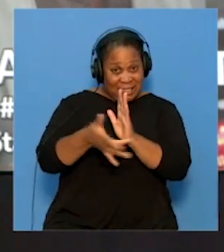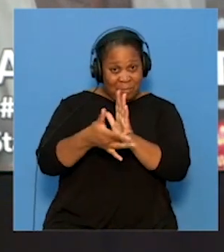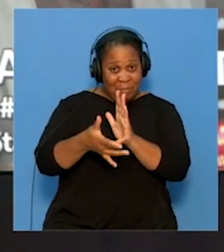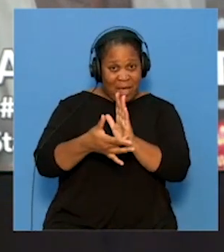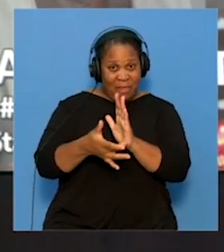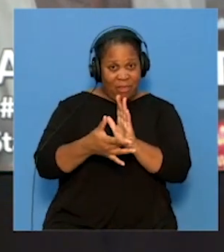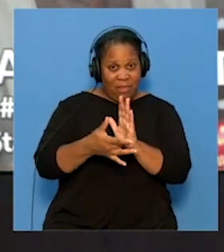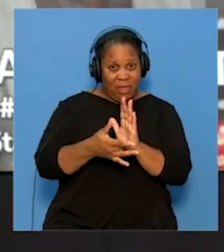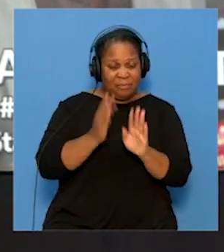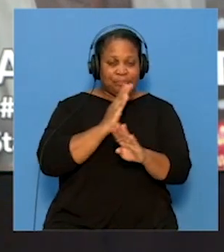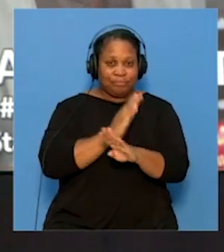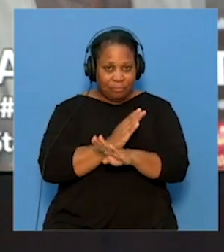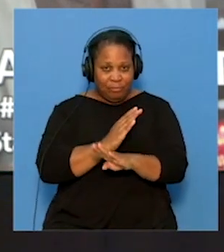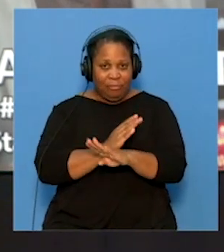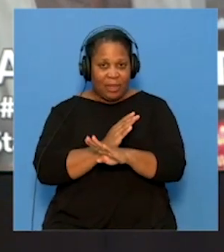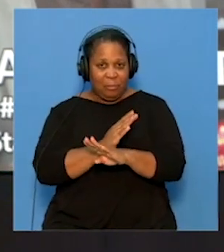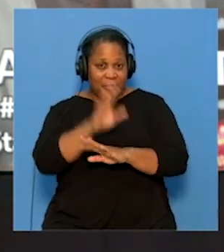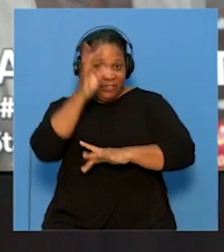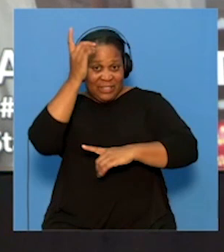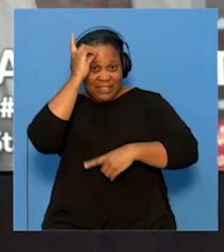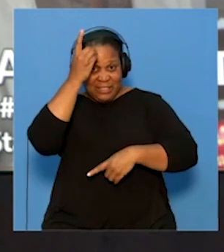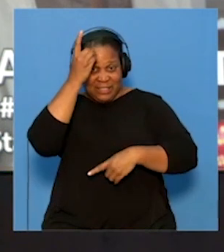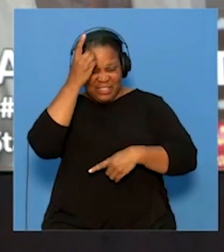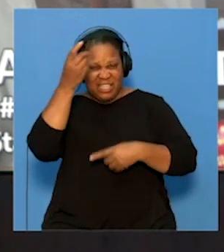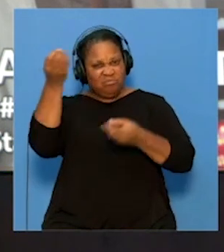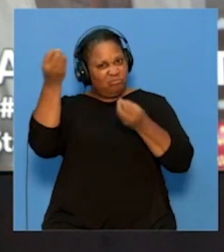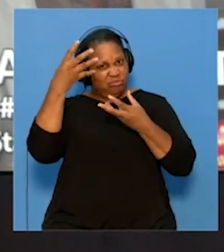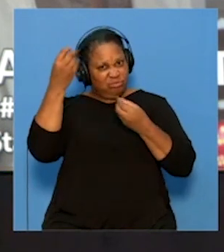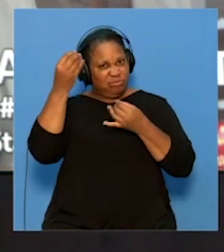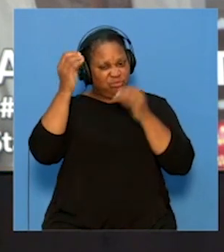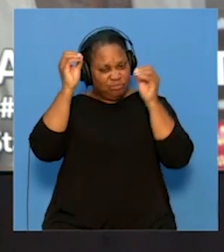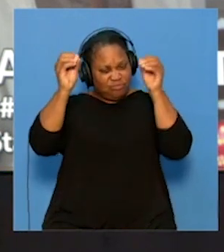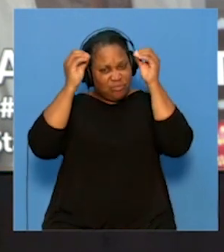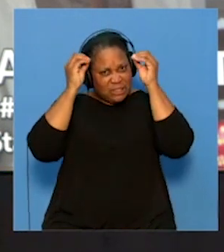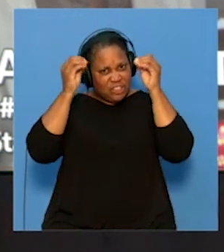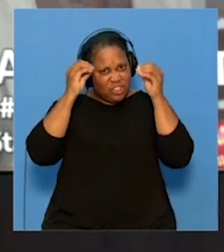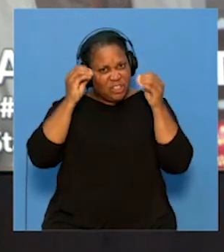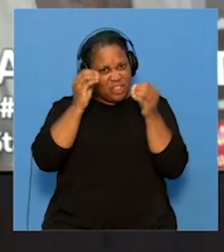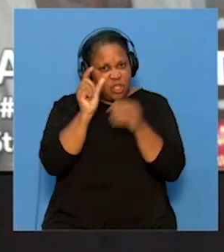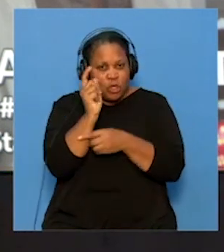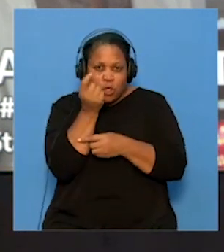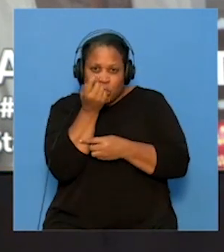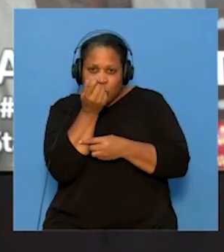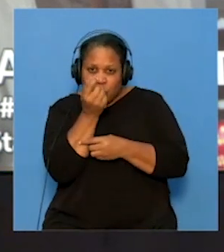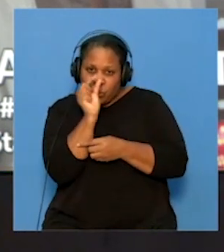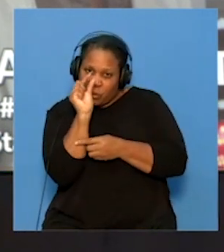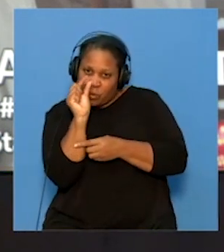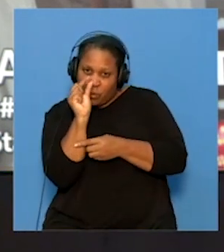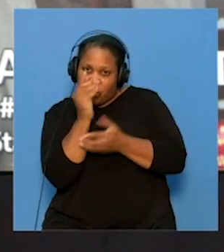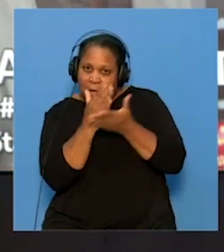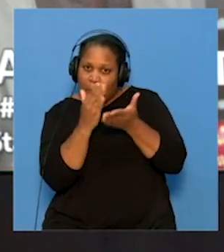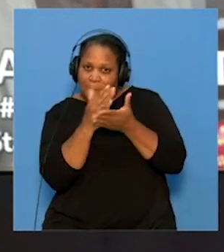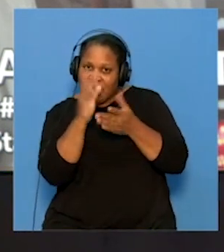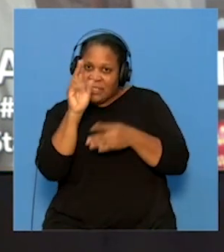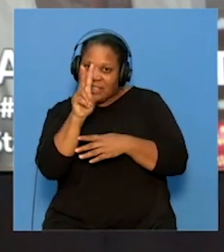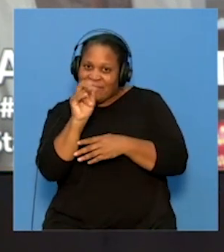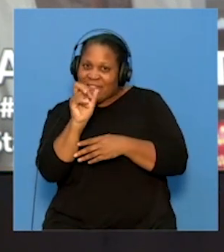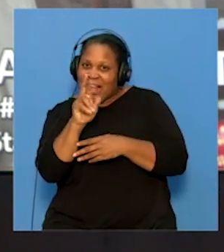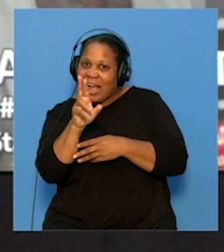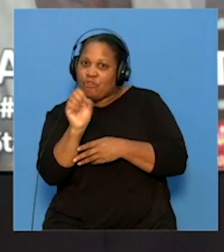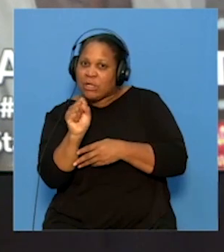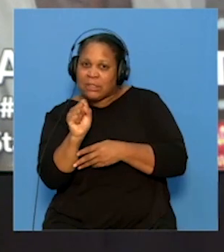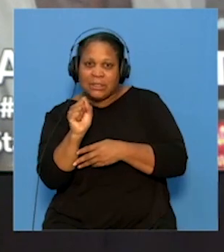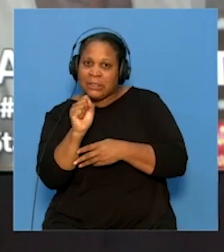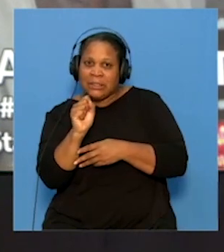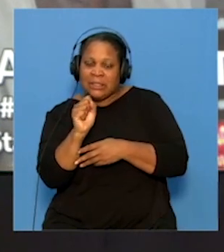gives your body the instructions needed to create a small piece of the virus. The actual virus itself